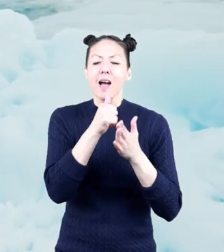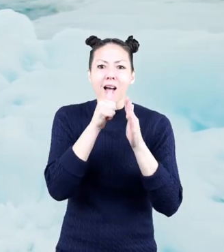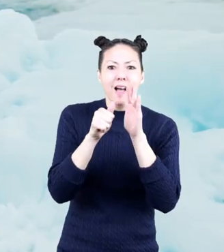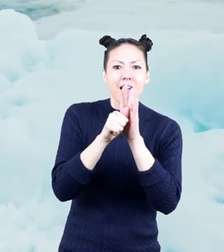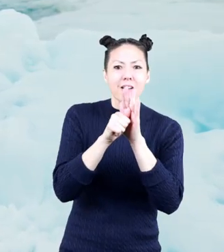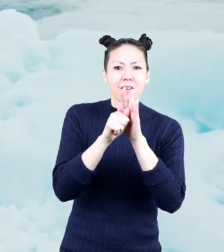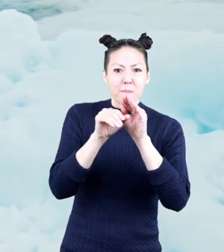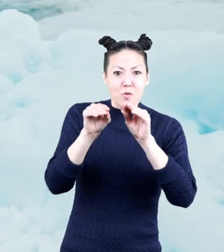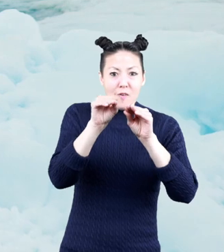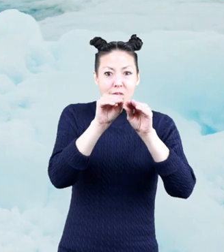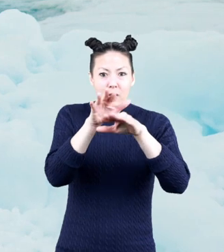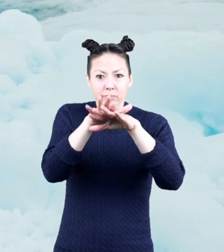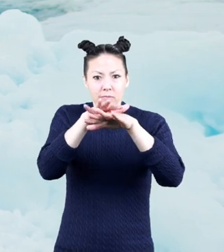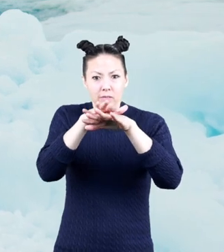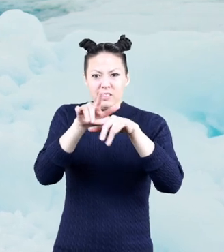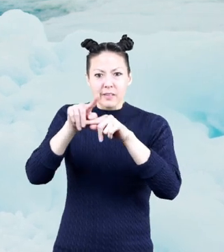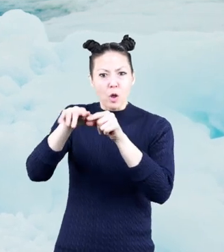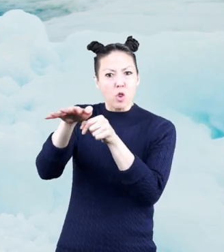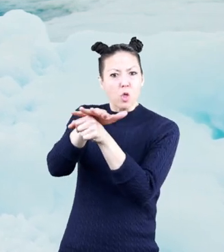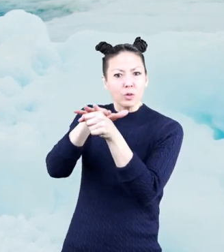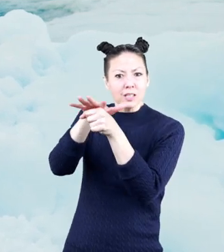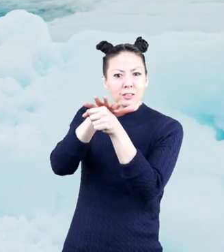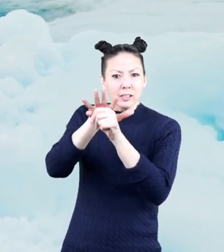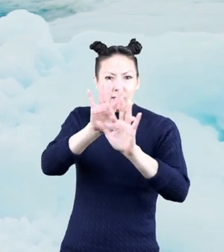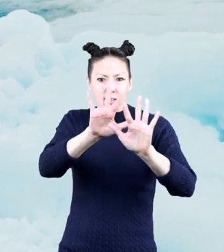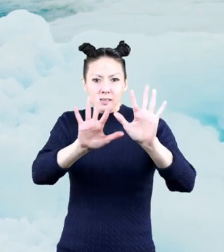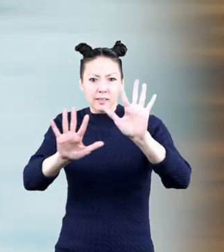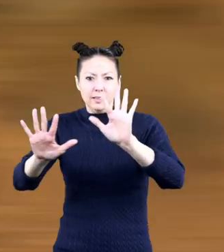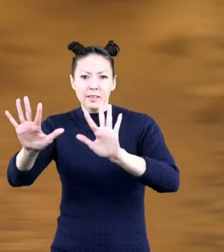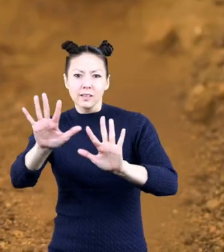hide their movements as well as their location.